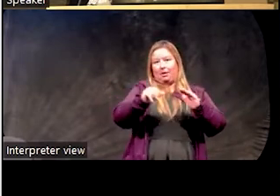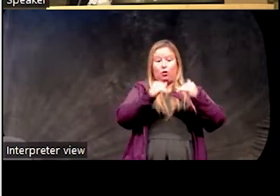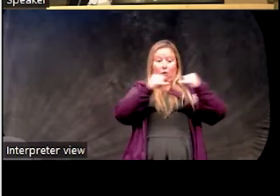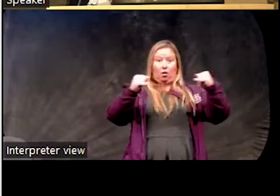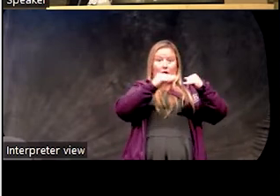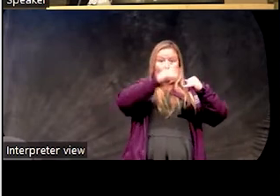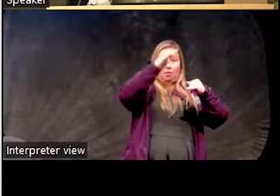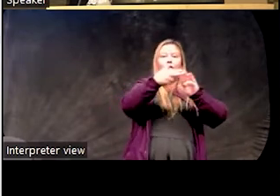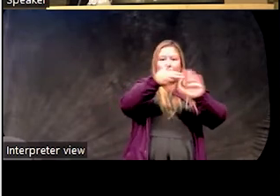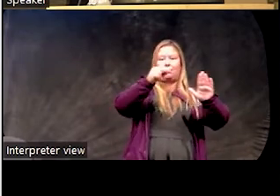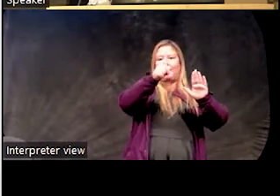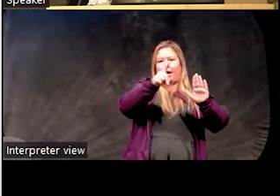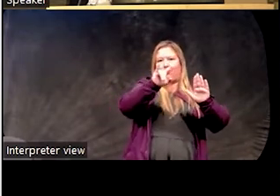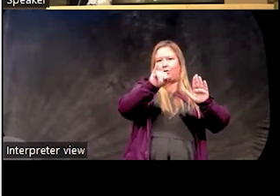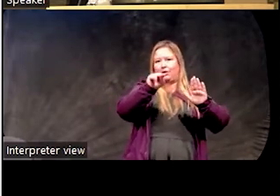don't.